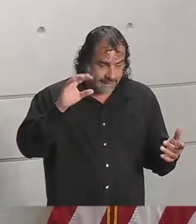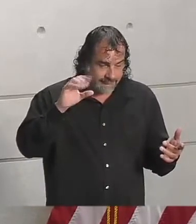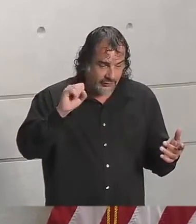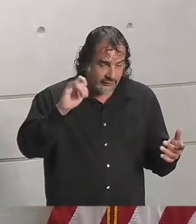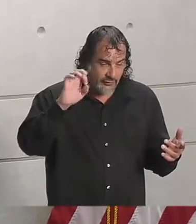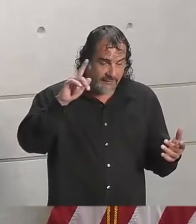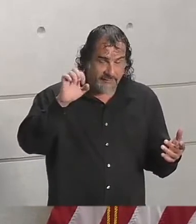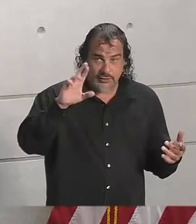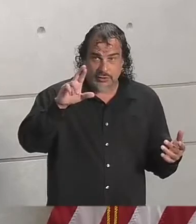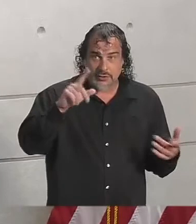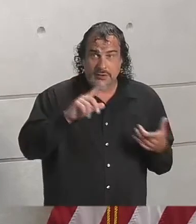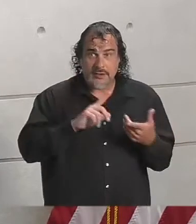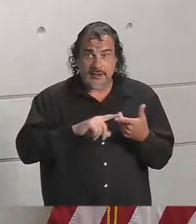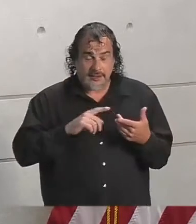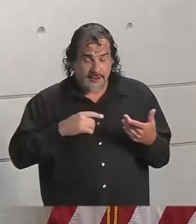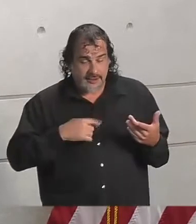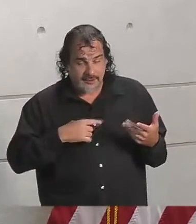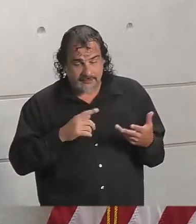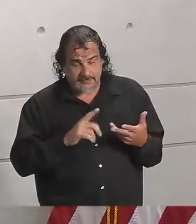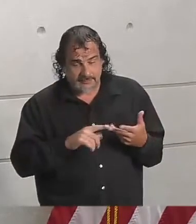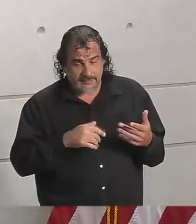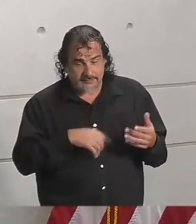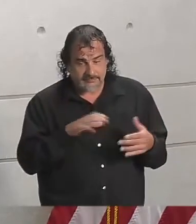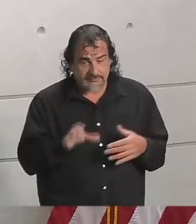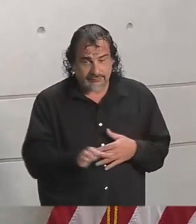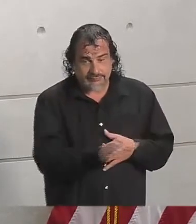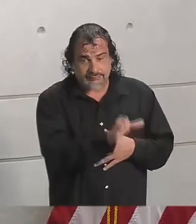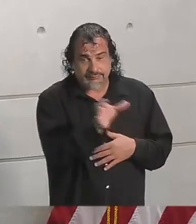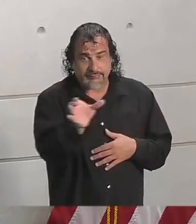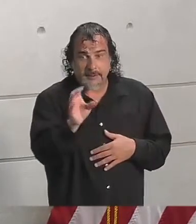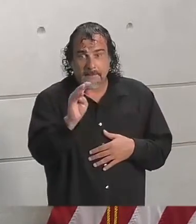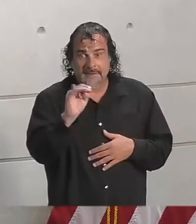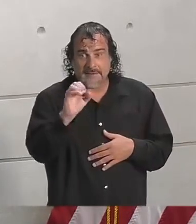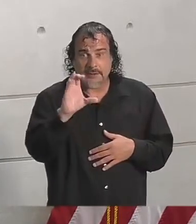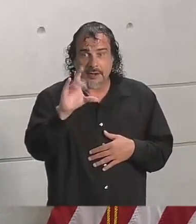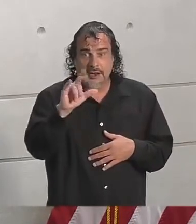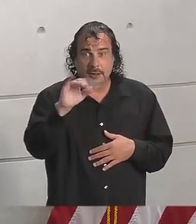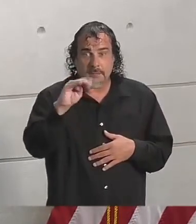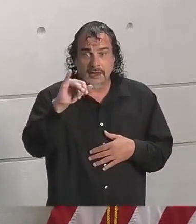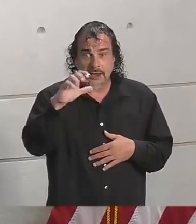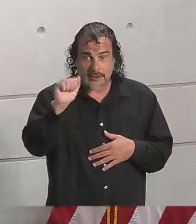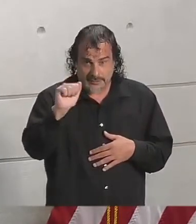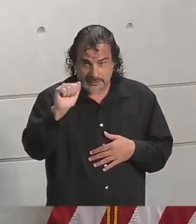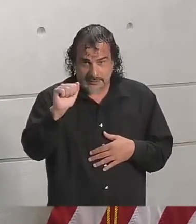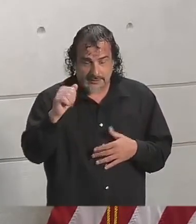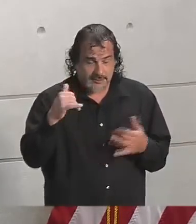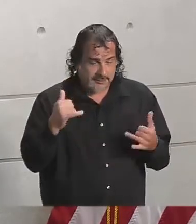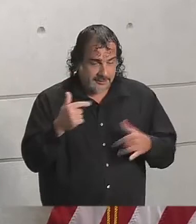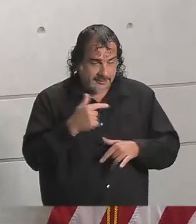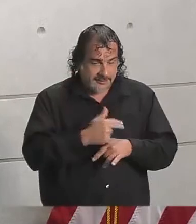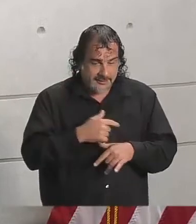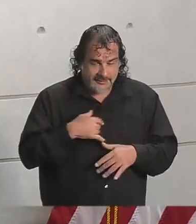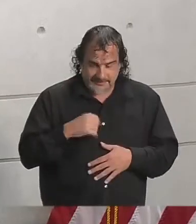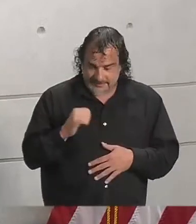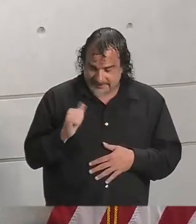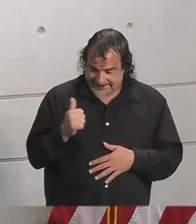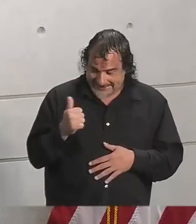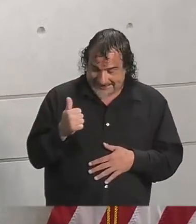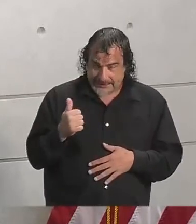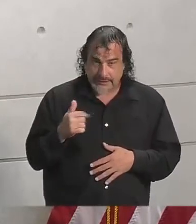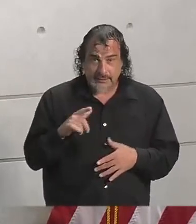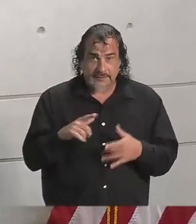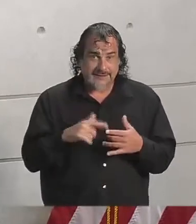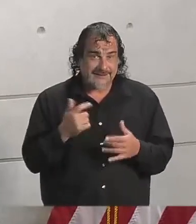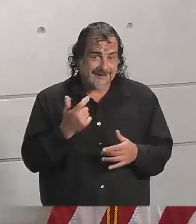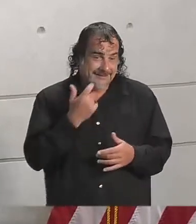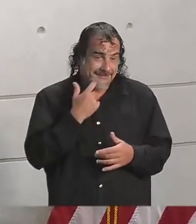enter the state of Mississippi around Columbia. Well, today, and by the way, this is the 10 o'clock briefing, so this is the most up-to